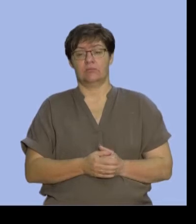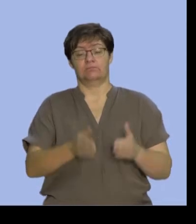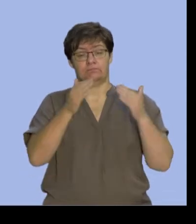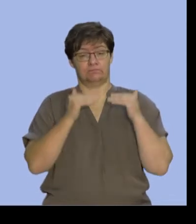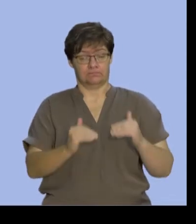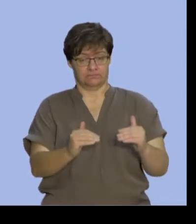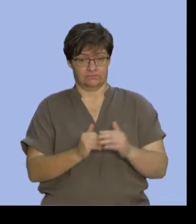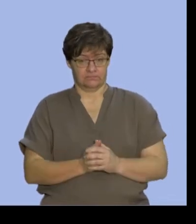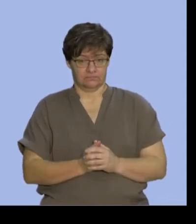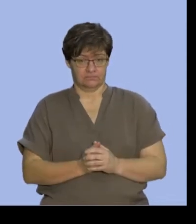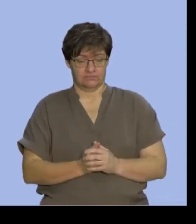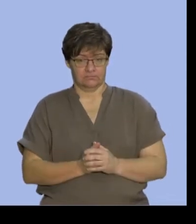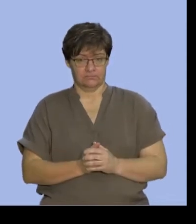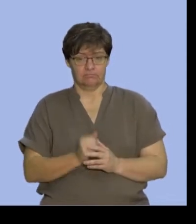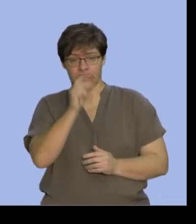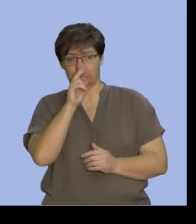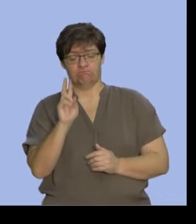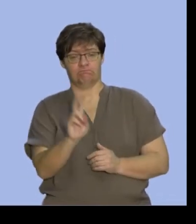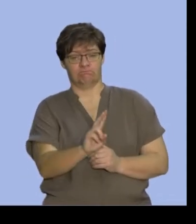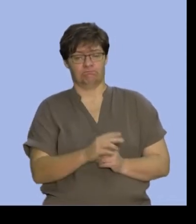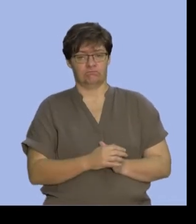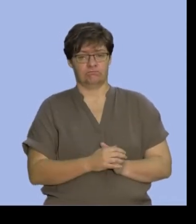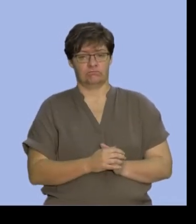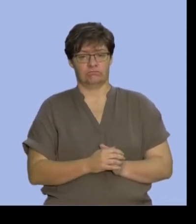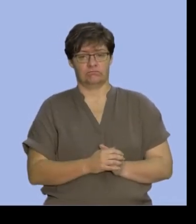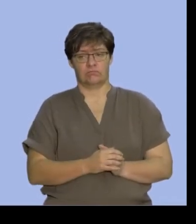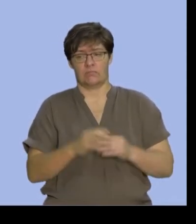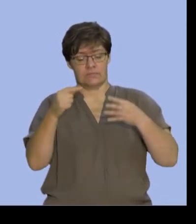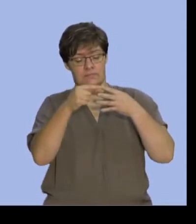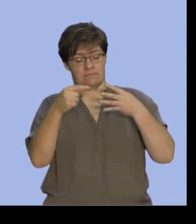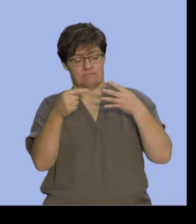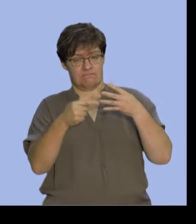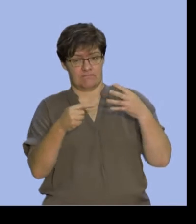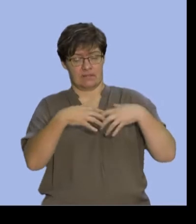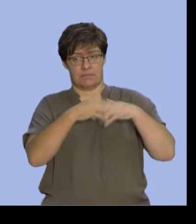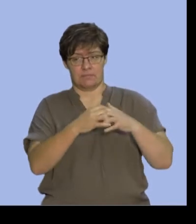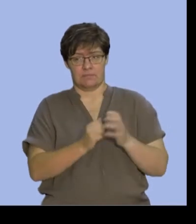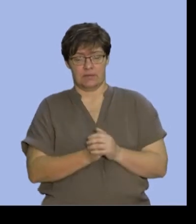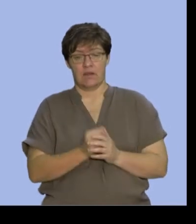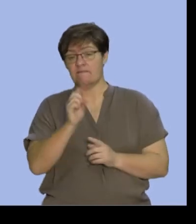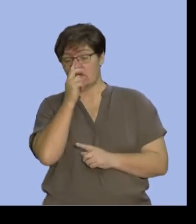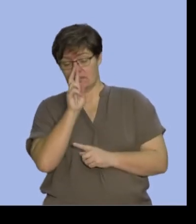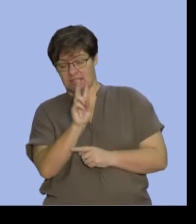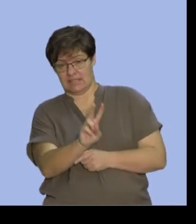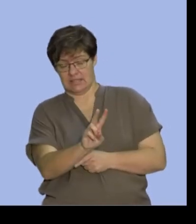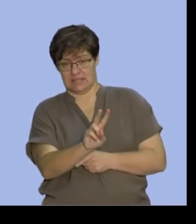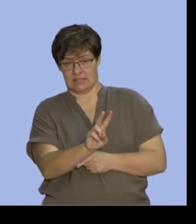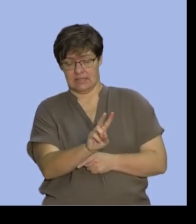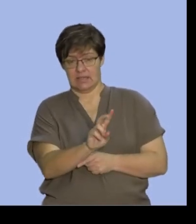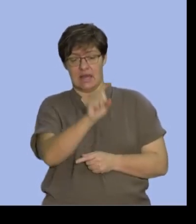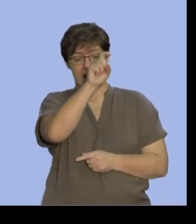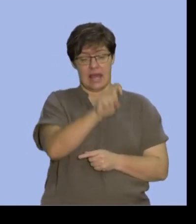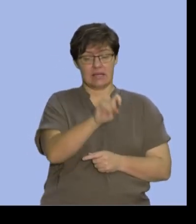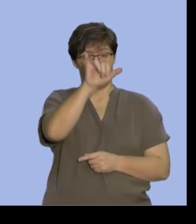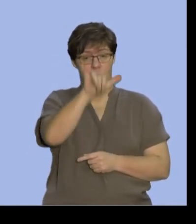and have a look at these sets, recognize first of all that we've got X and Y